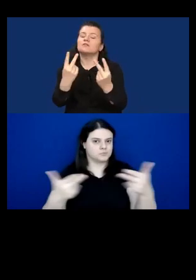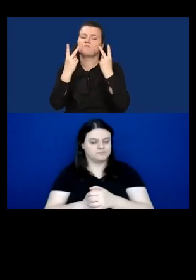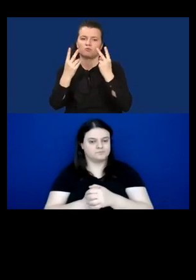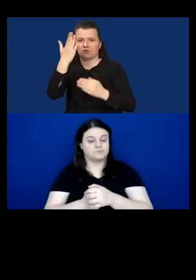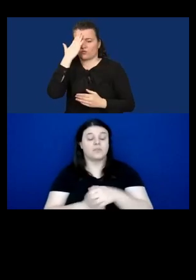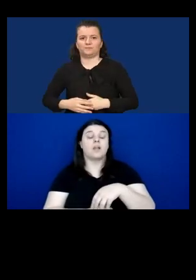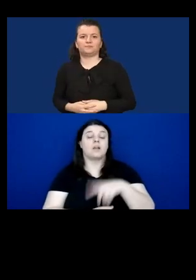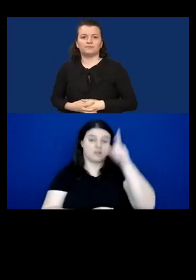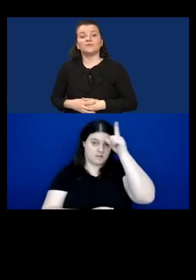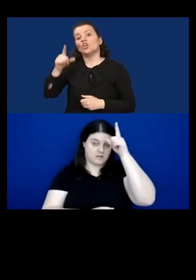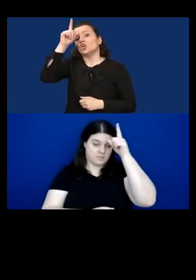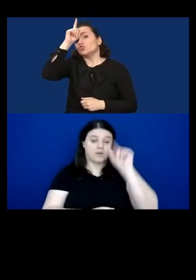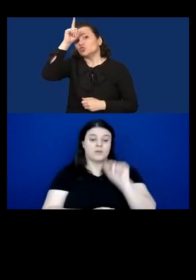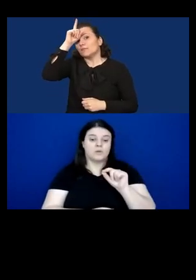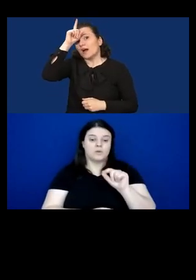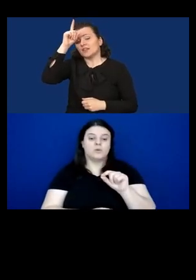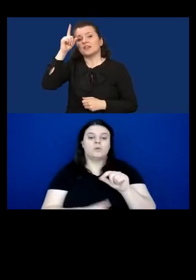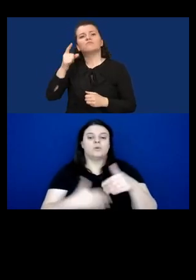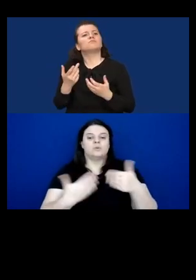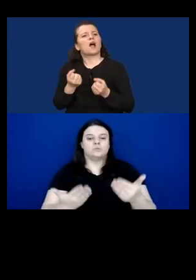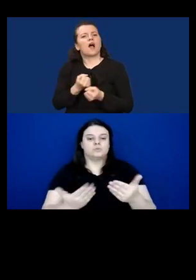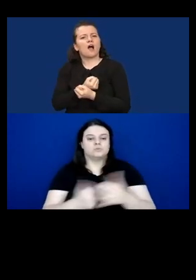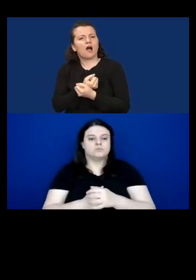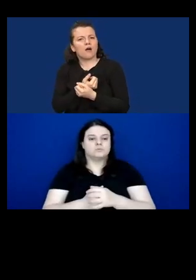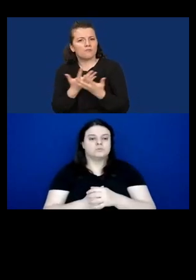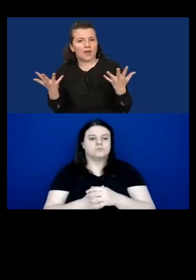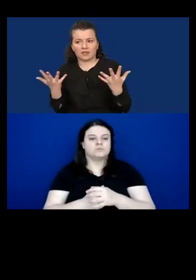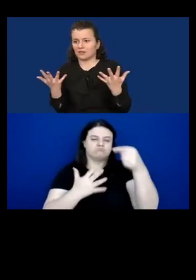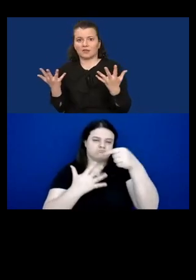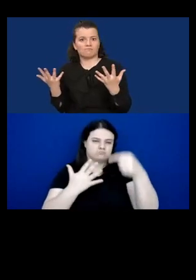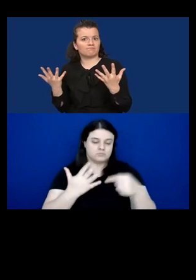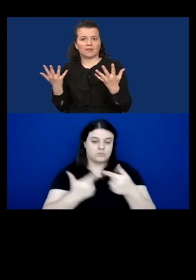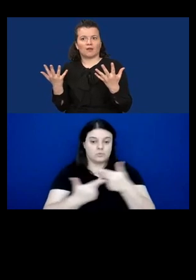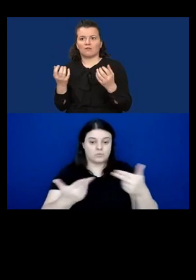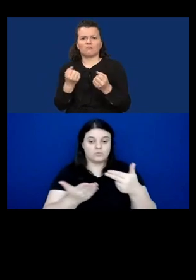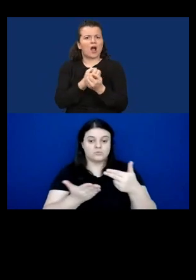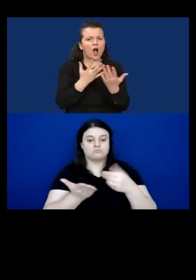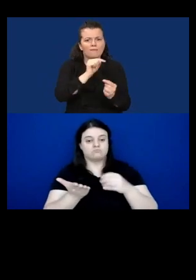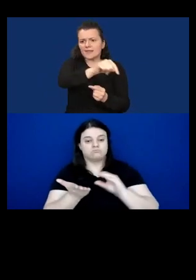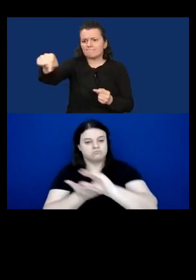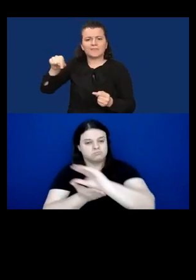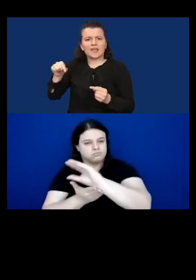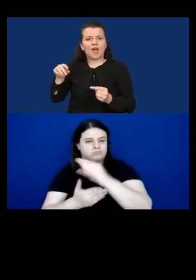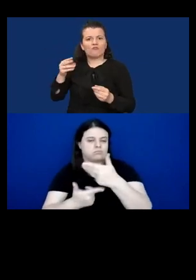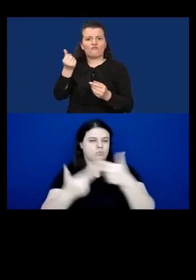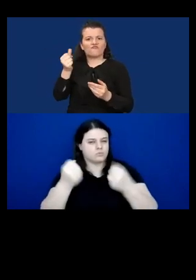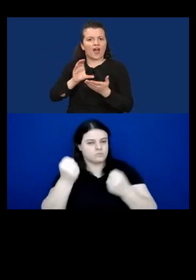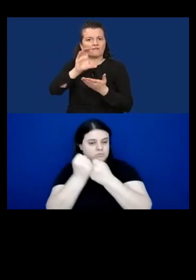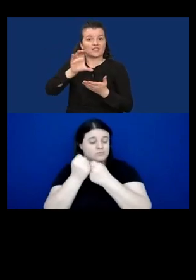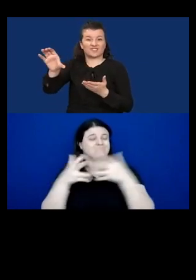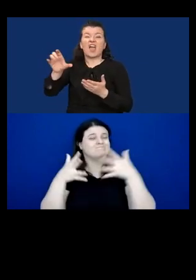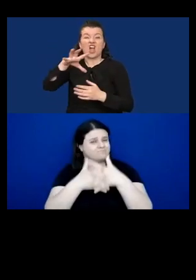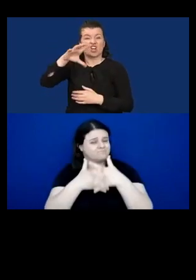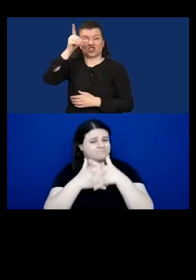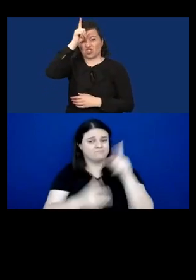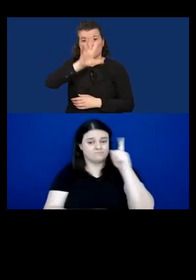In Germany, a number of state actors are involved in the financing of ads. This is a very